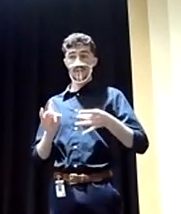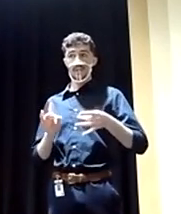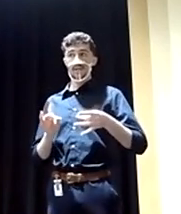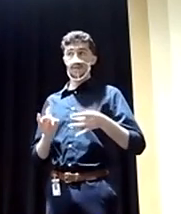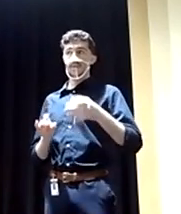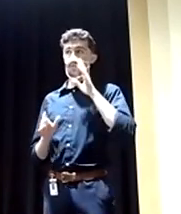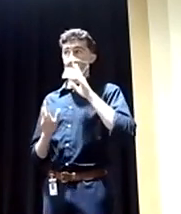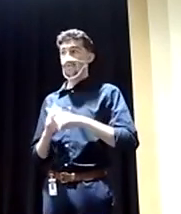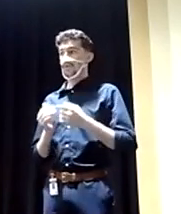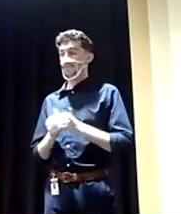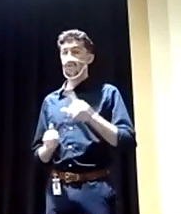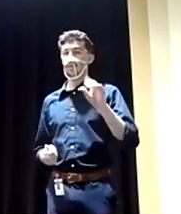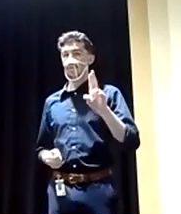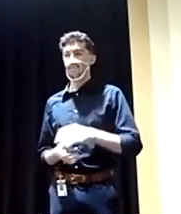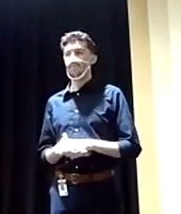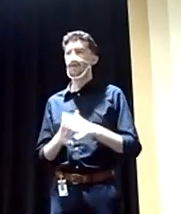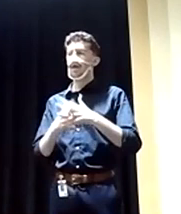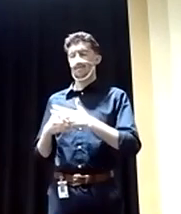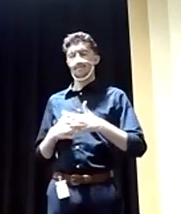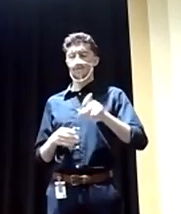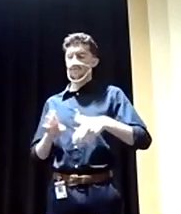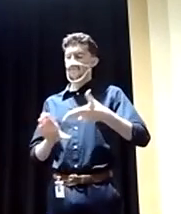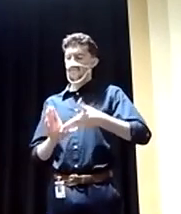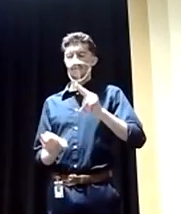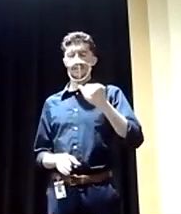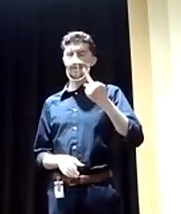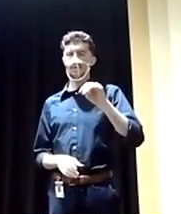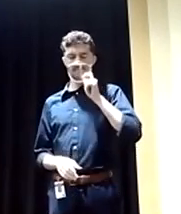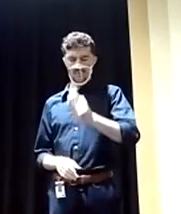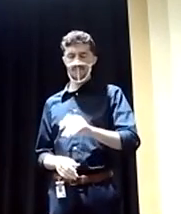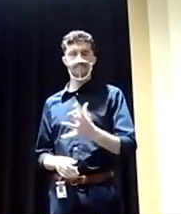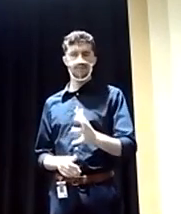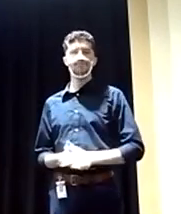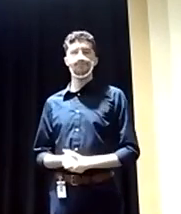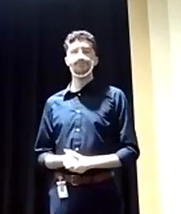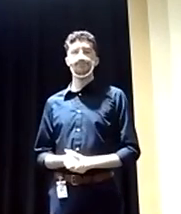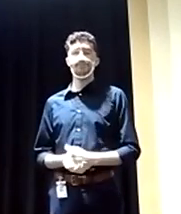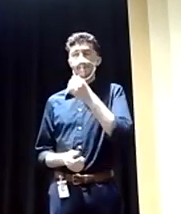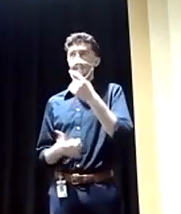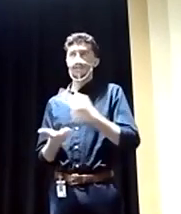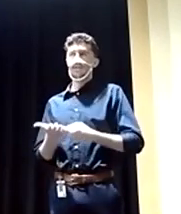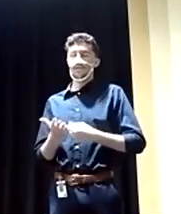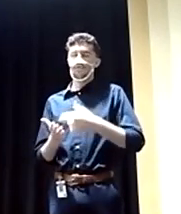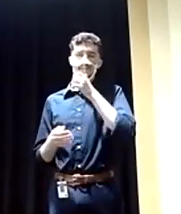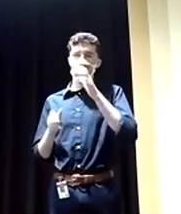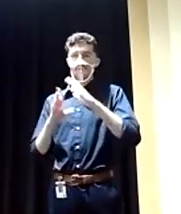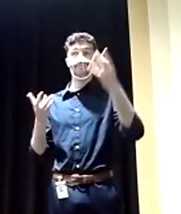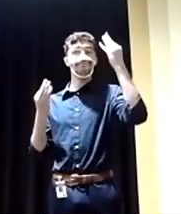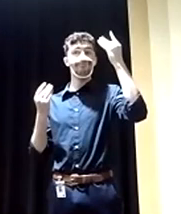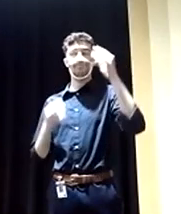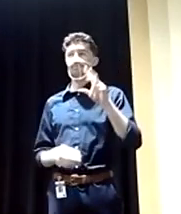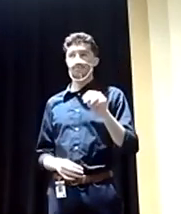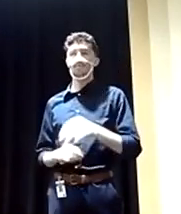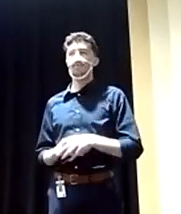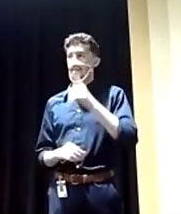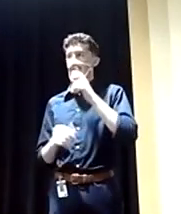you. America should always be in NATO, period. That's not even a discussion point with me, and I